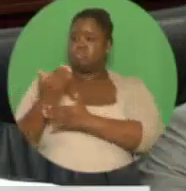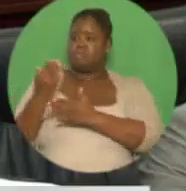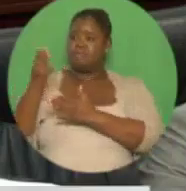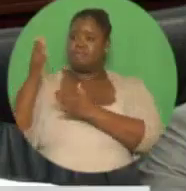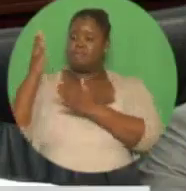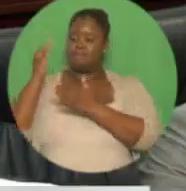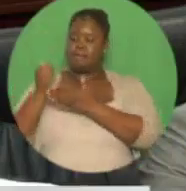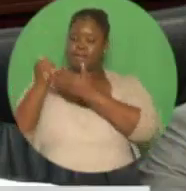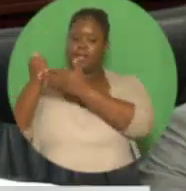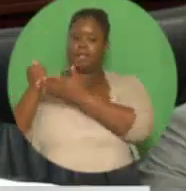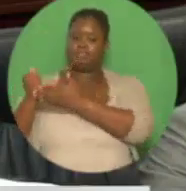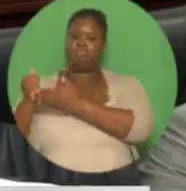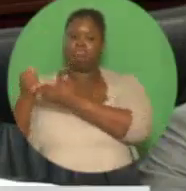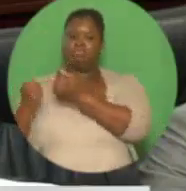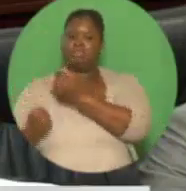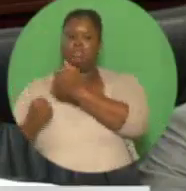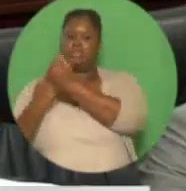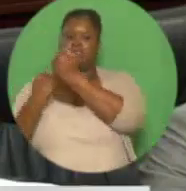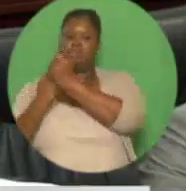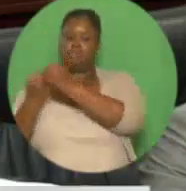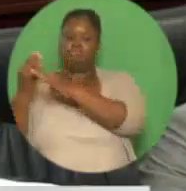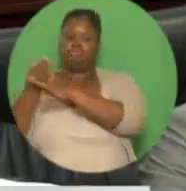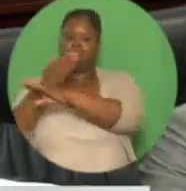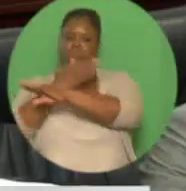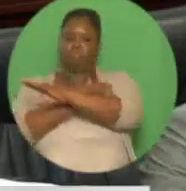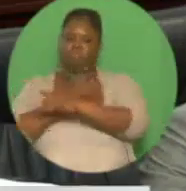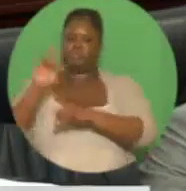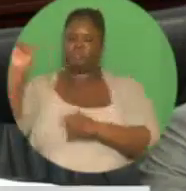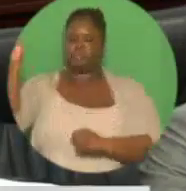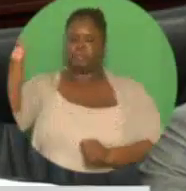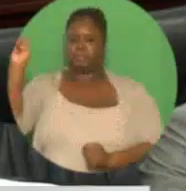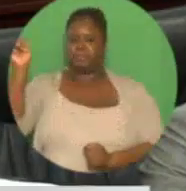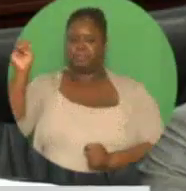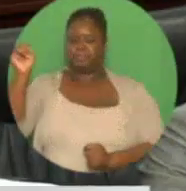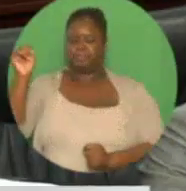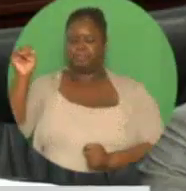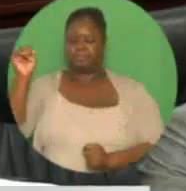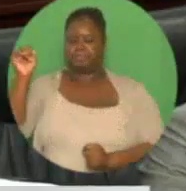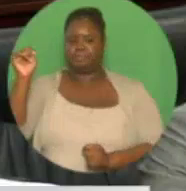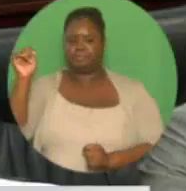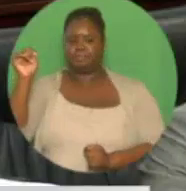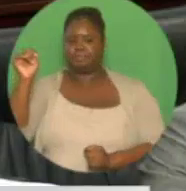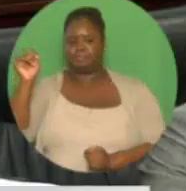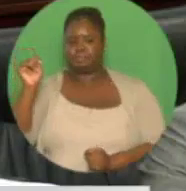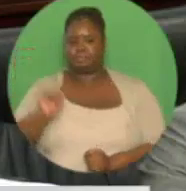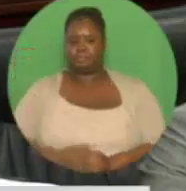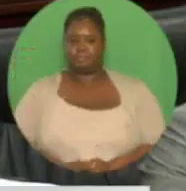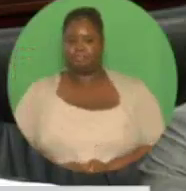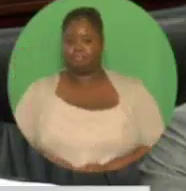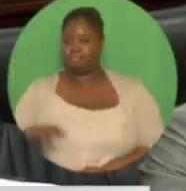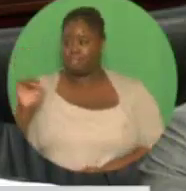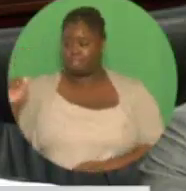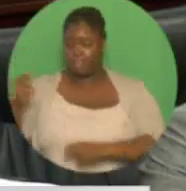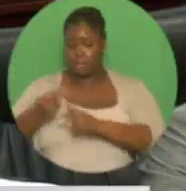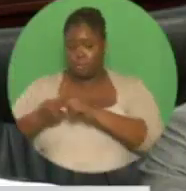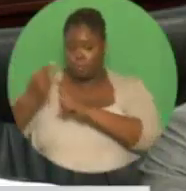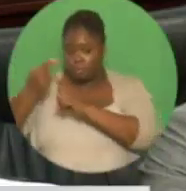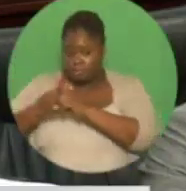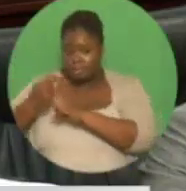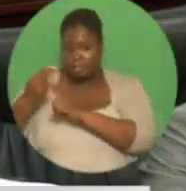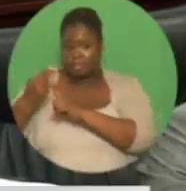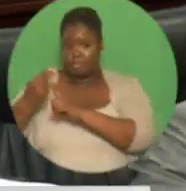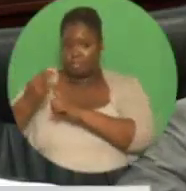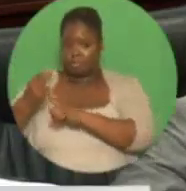The Sandals and Beaches product will be built at Bucko Golden Grove, and will be owned by the people of Trinad and